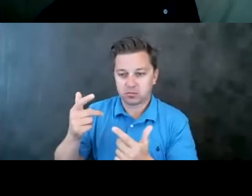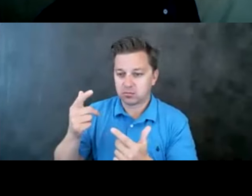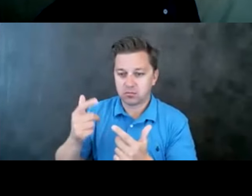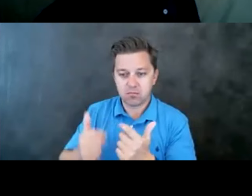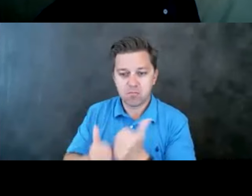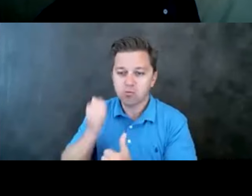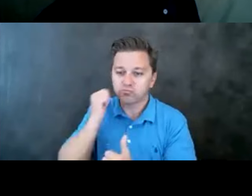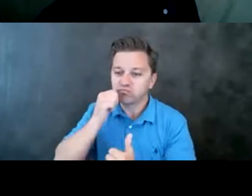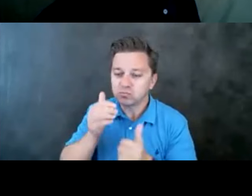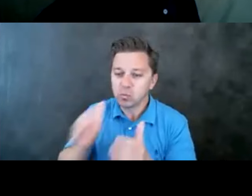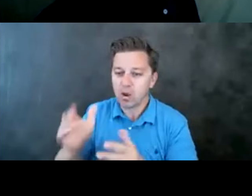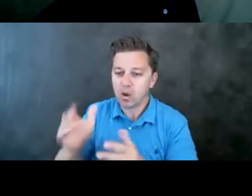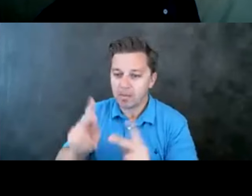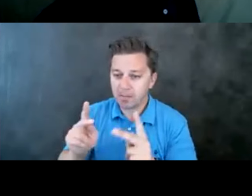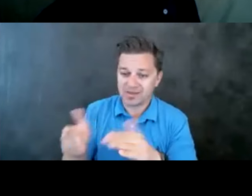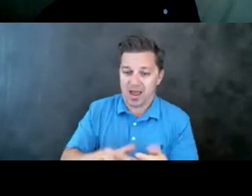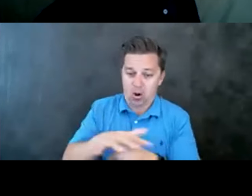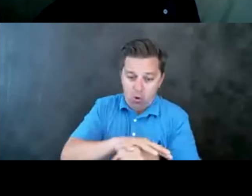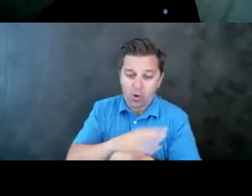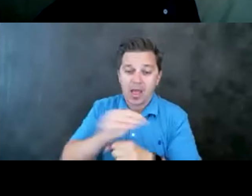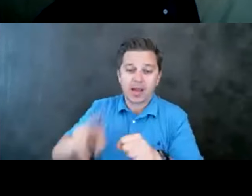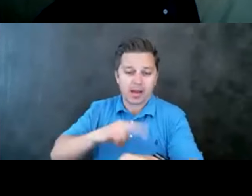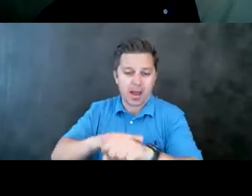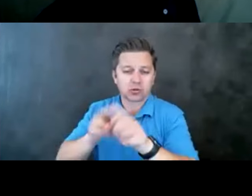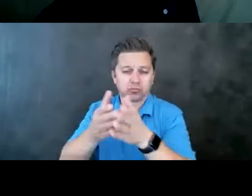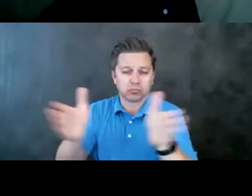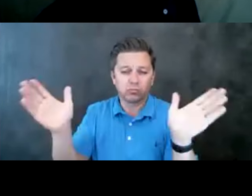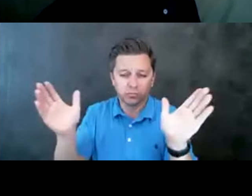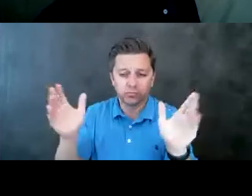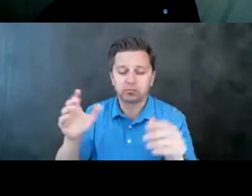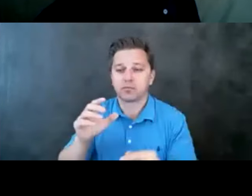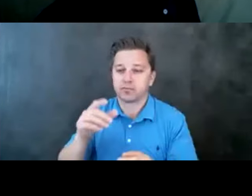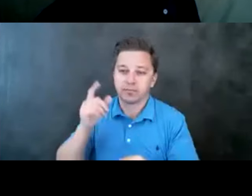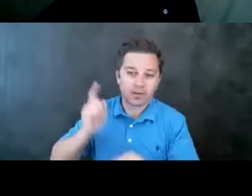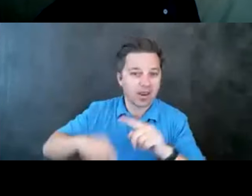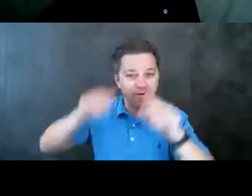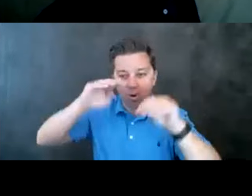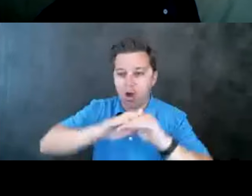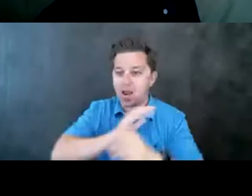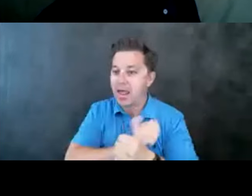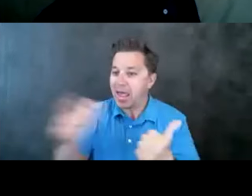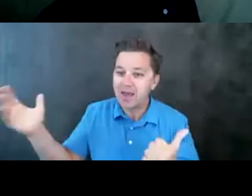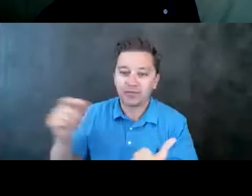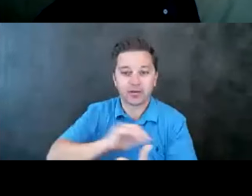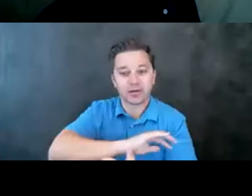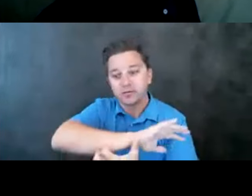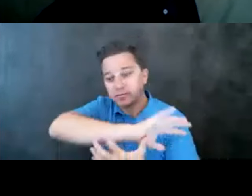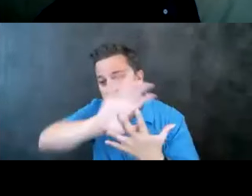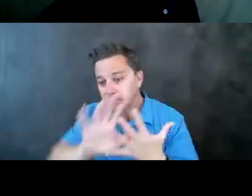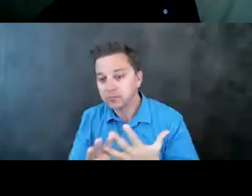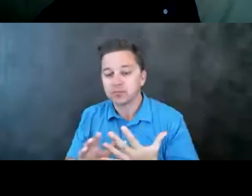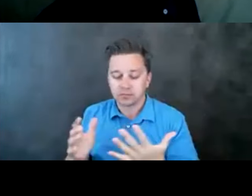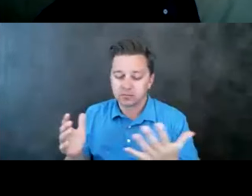if we focus, you know, we don't have the bandwidth to necessarily focus on everything, right? We want to do everything, but sometimes we have to